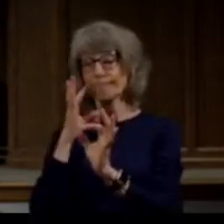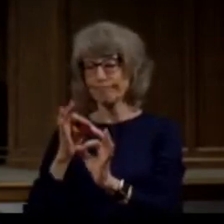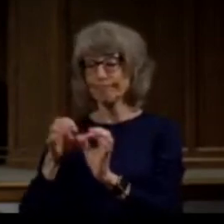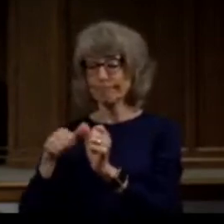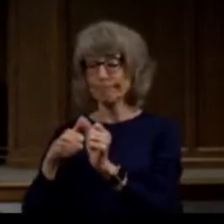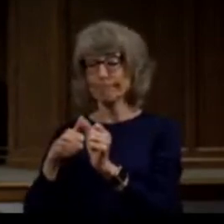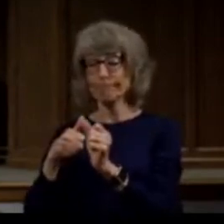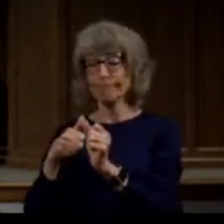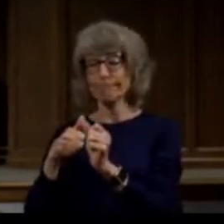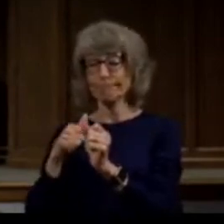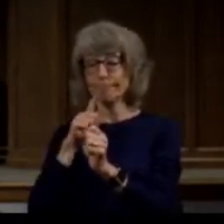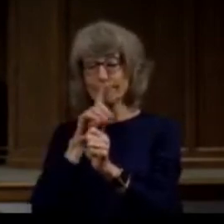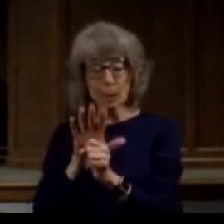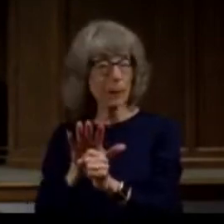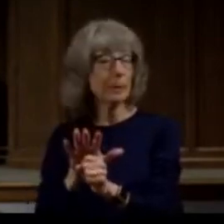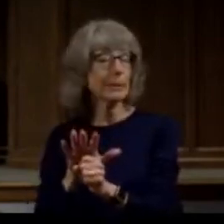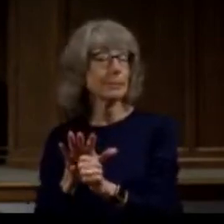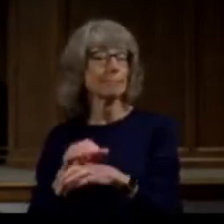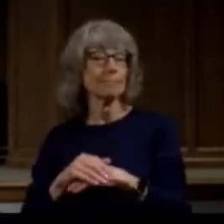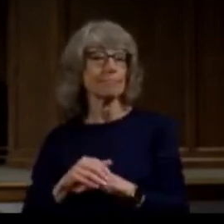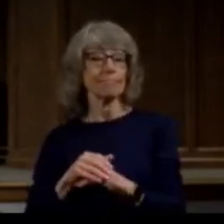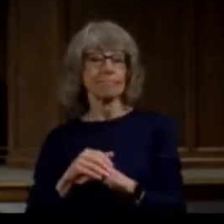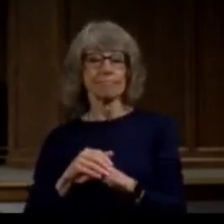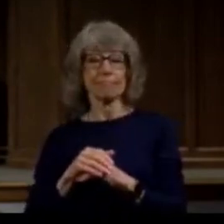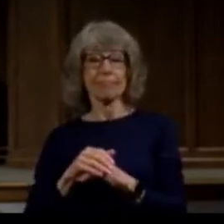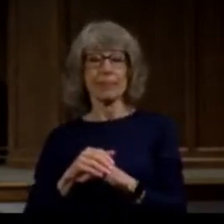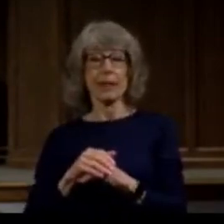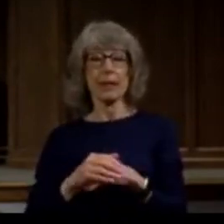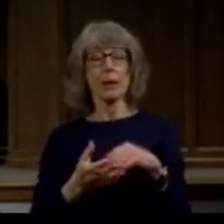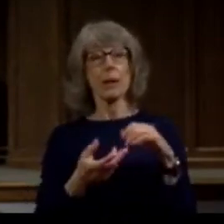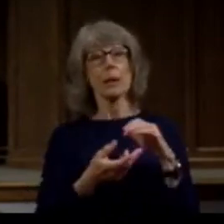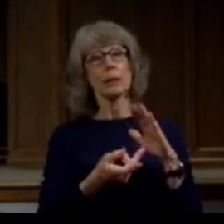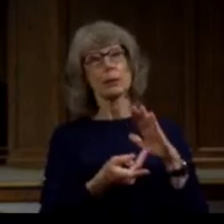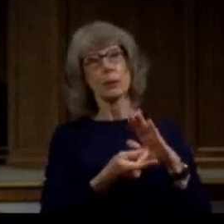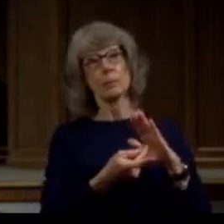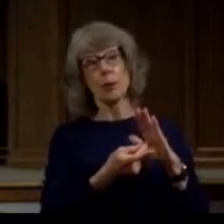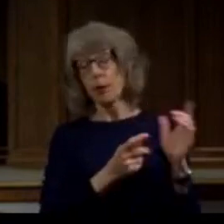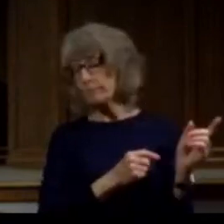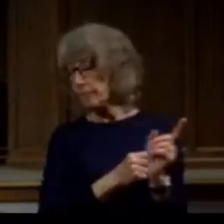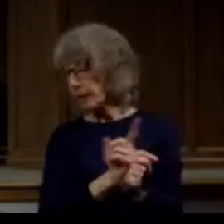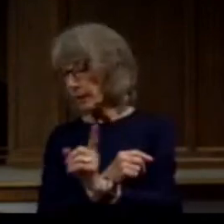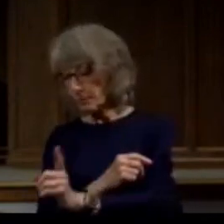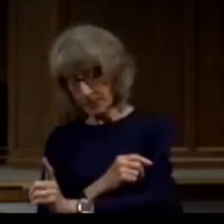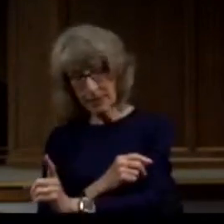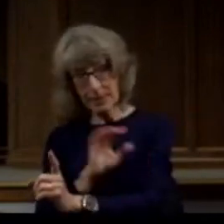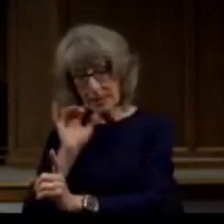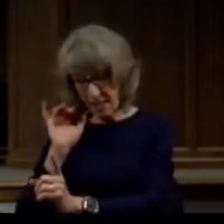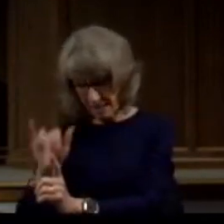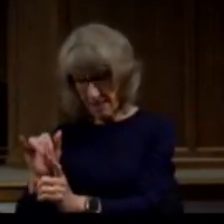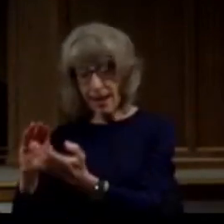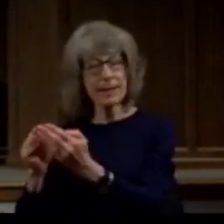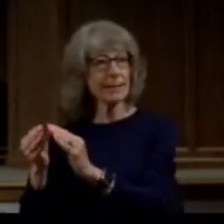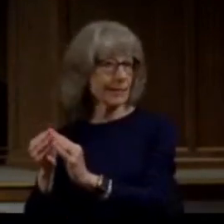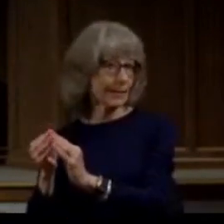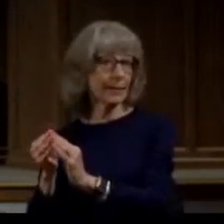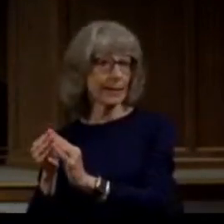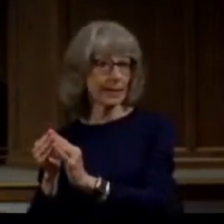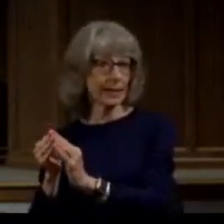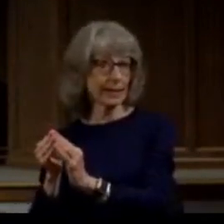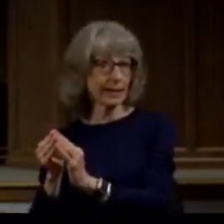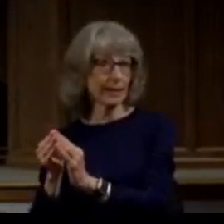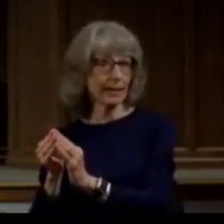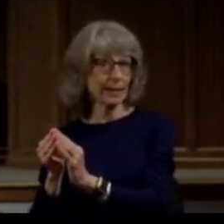this was an interesting place because Paul had come to that city in his first missionary journey. Paul had come through Timothy's